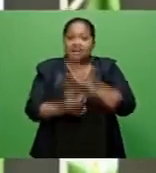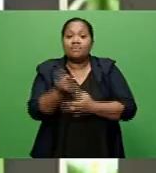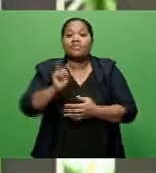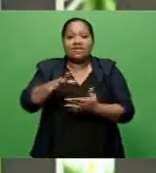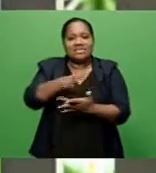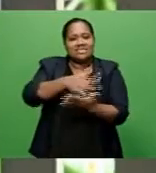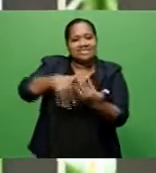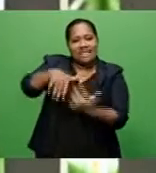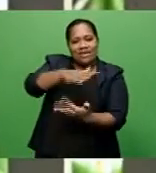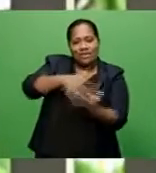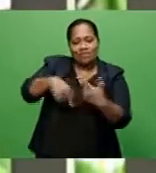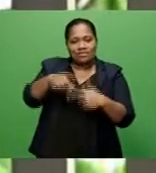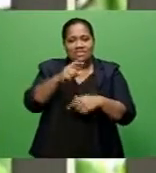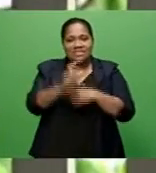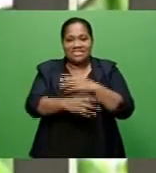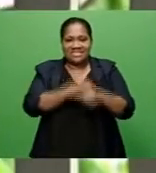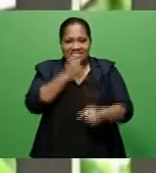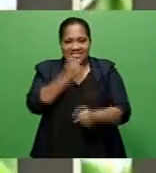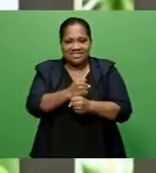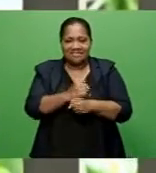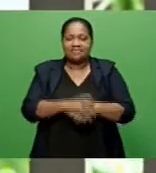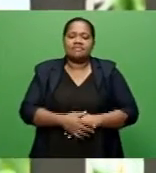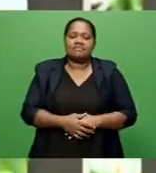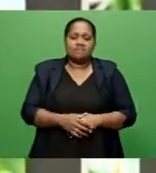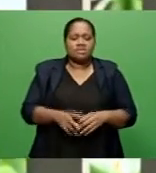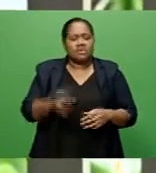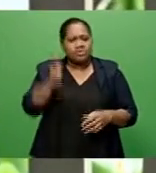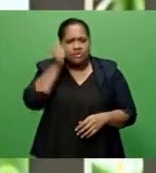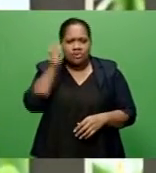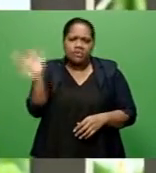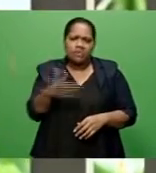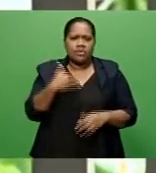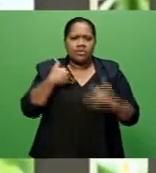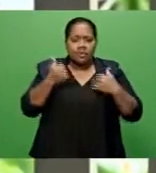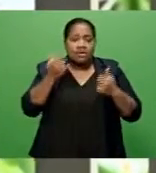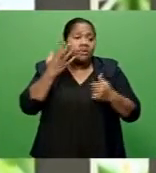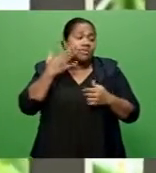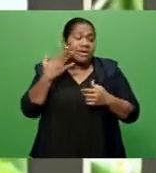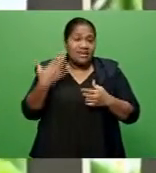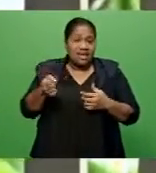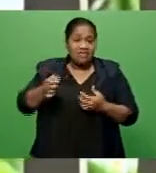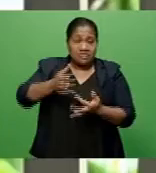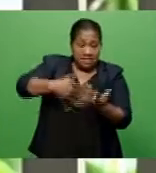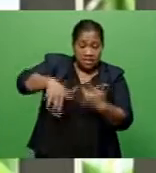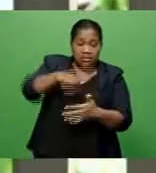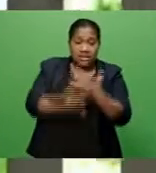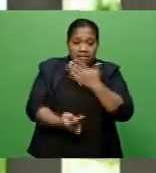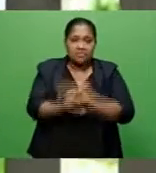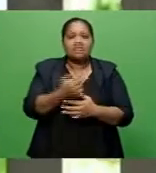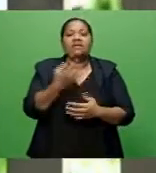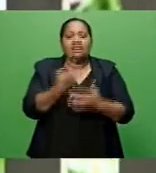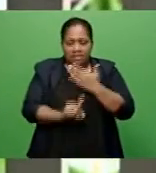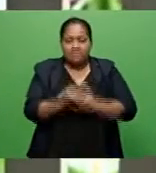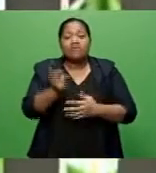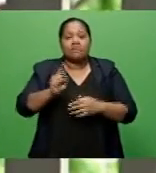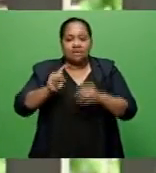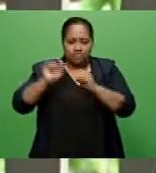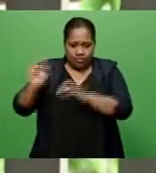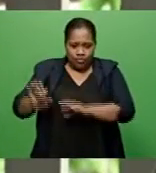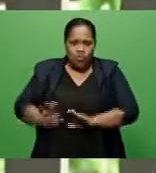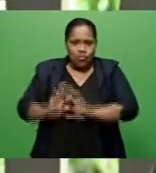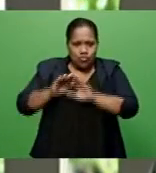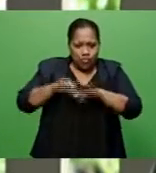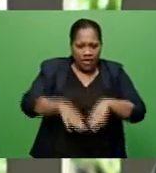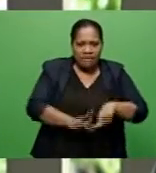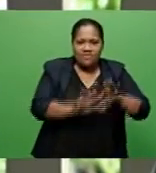We all know too well when there is a tropical cyclone, it will bring with it rain, flooding, strong currents, strong winds and damage. So